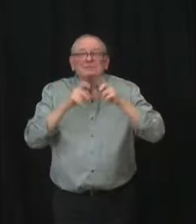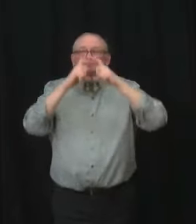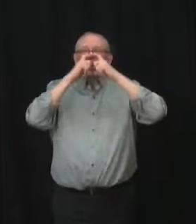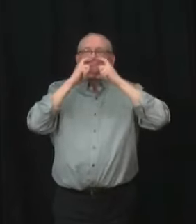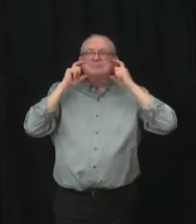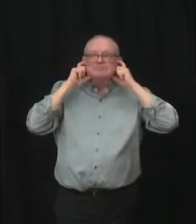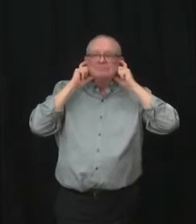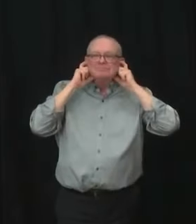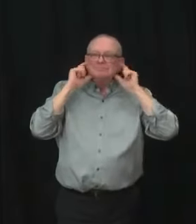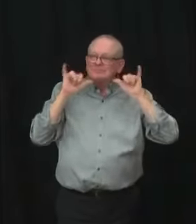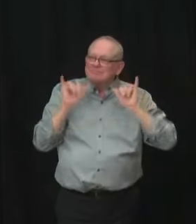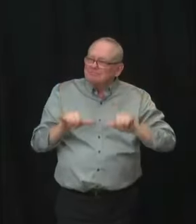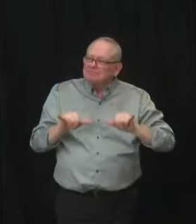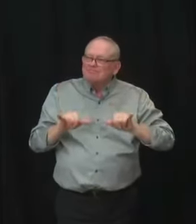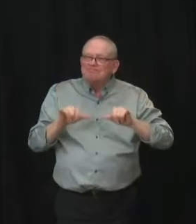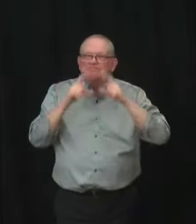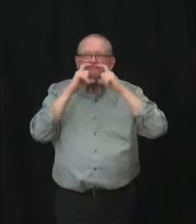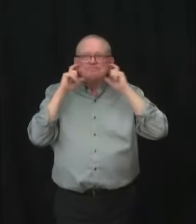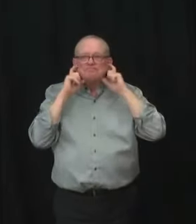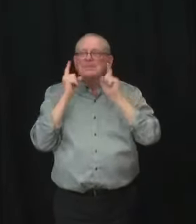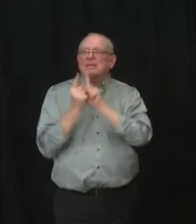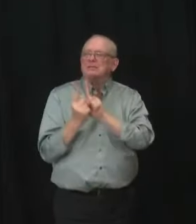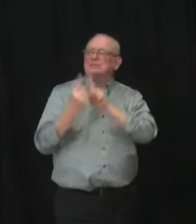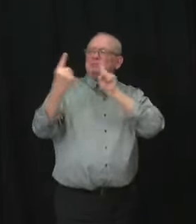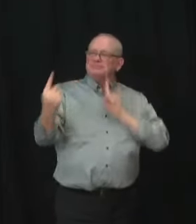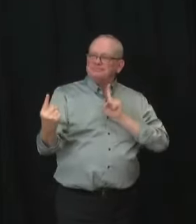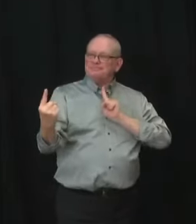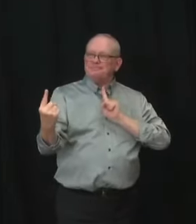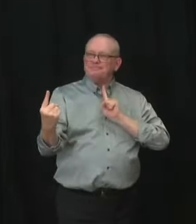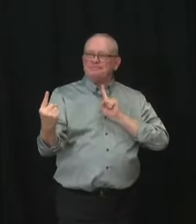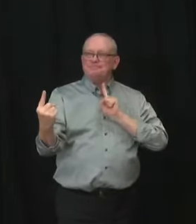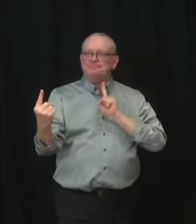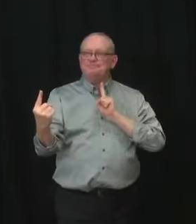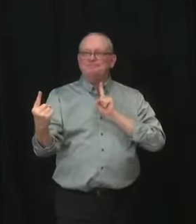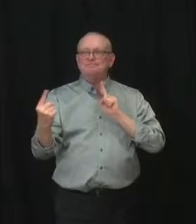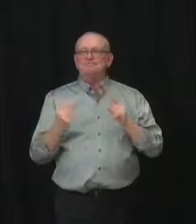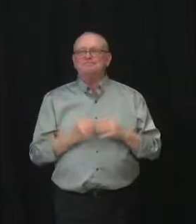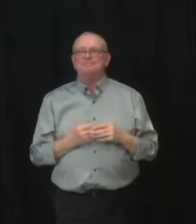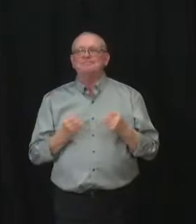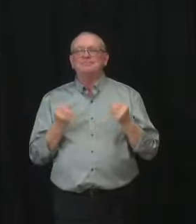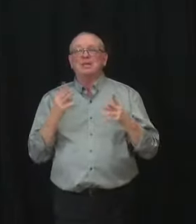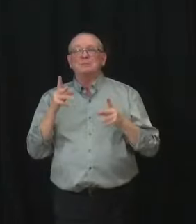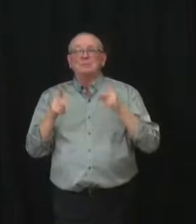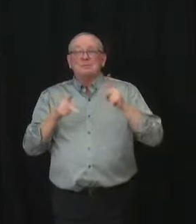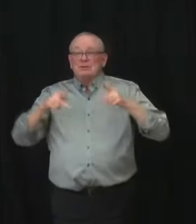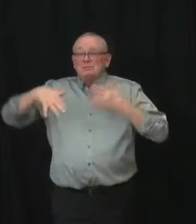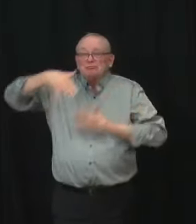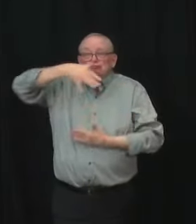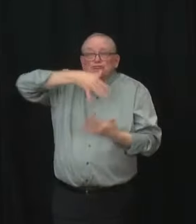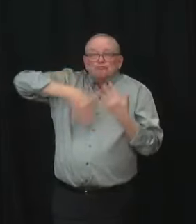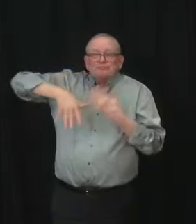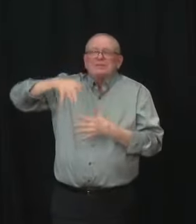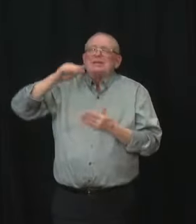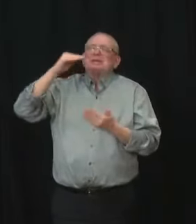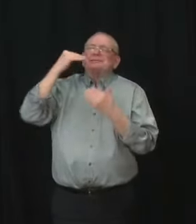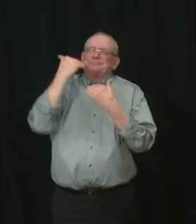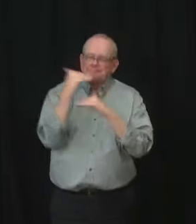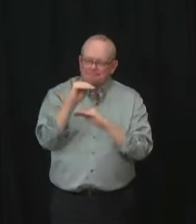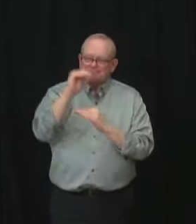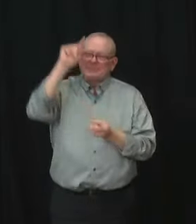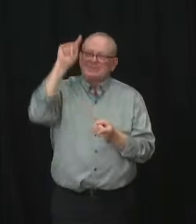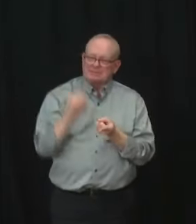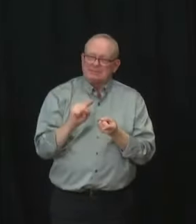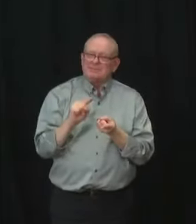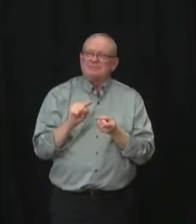distancing from others when possible, or reducing our social contacts by at least half, if we continue to use all of these measures